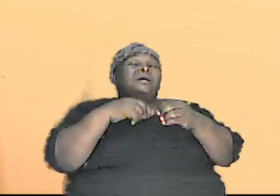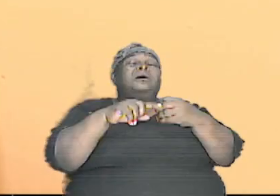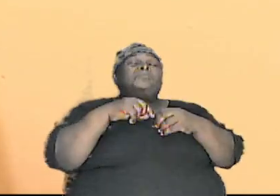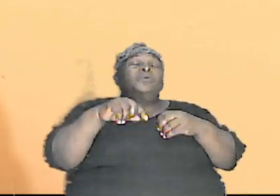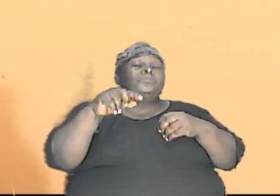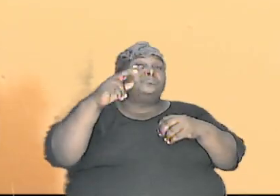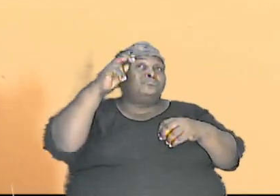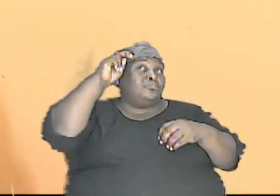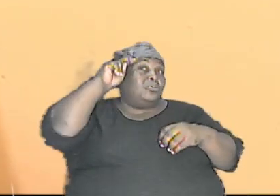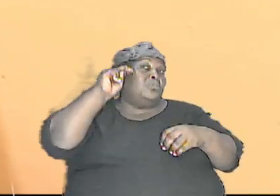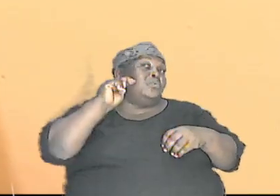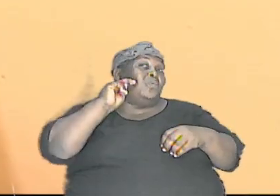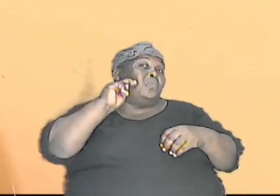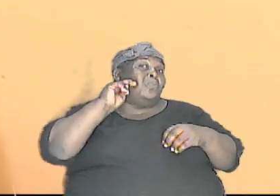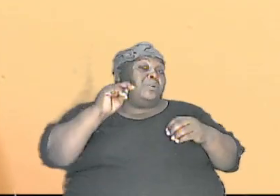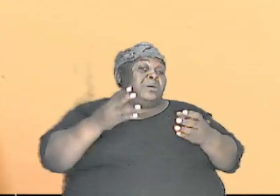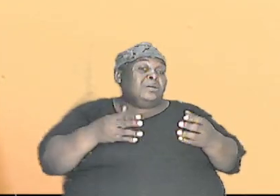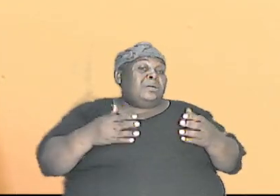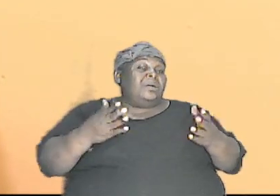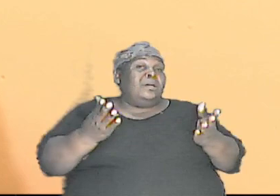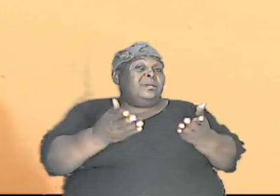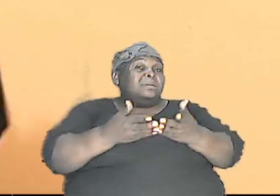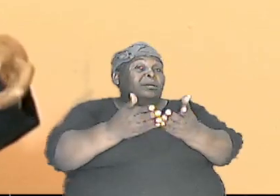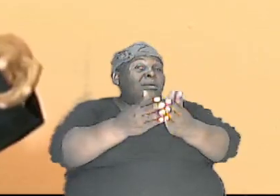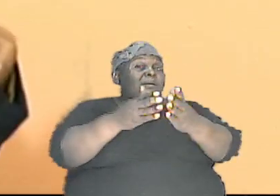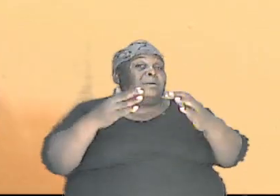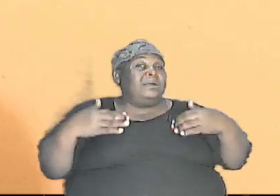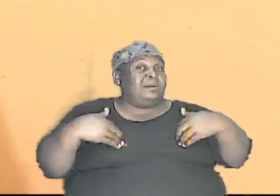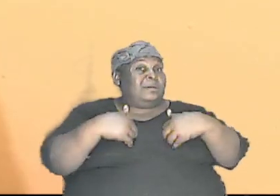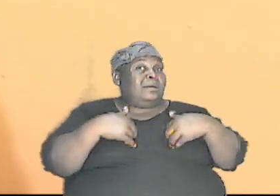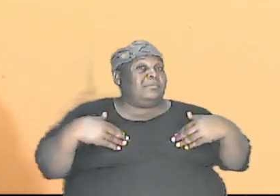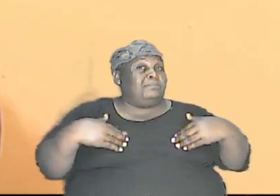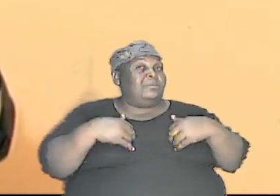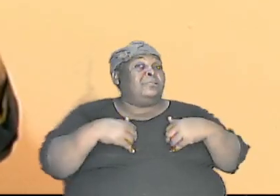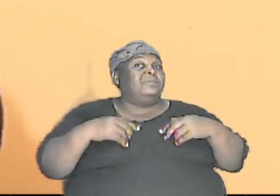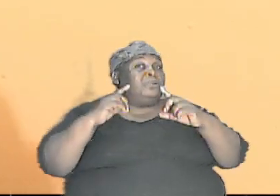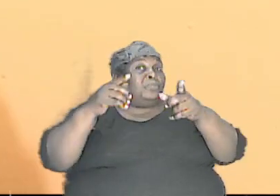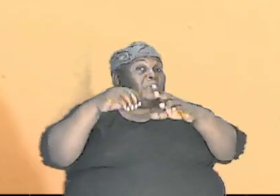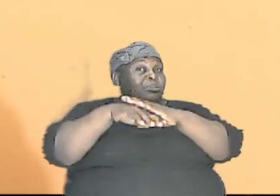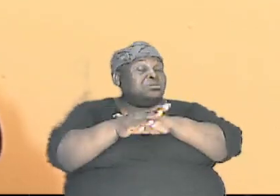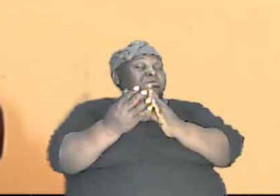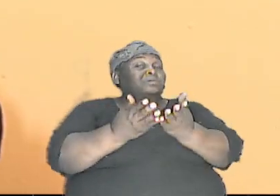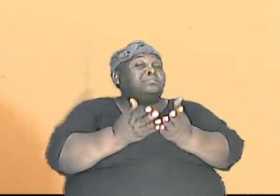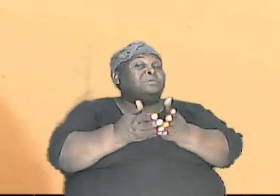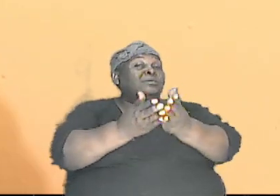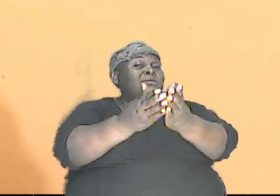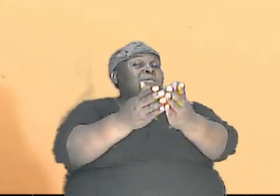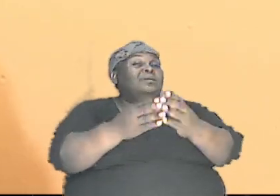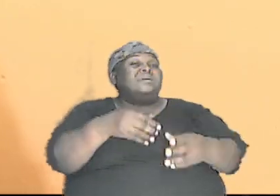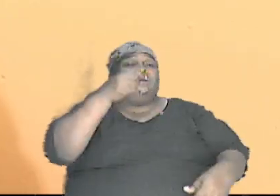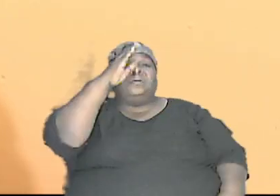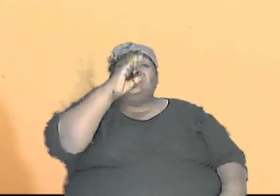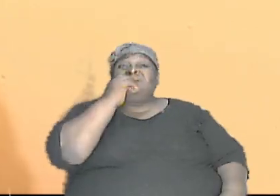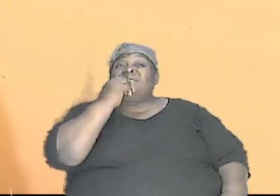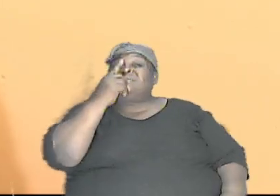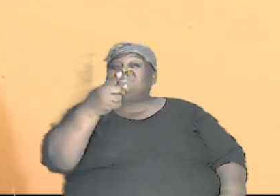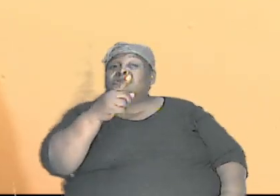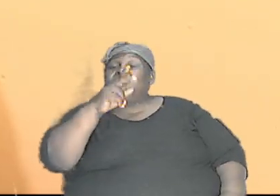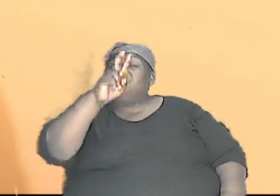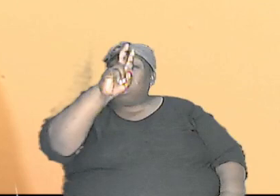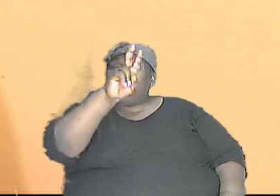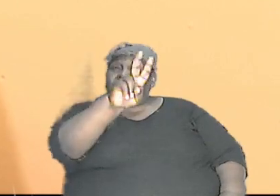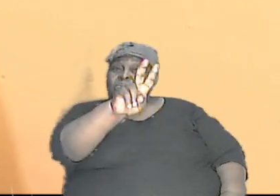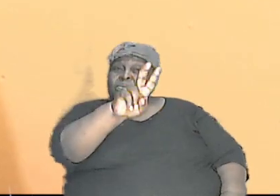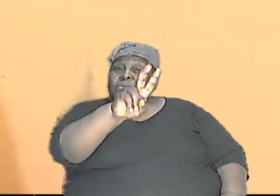ark and the animals that went in and remember we made mention that God said two of